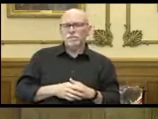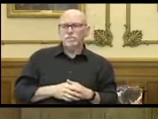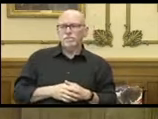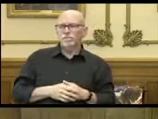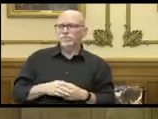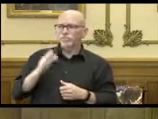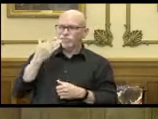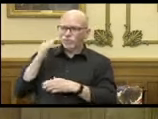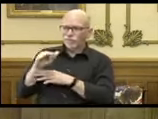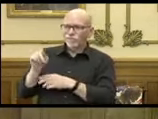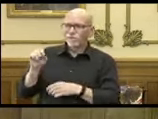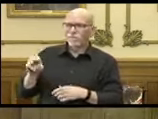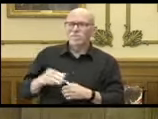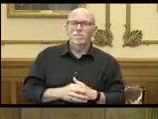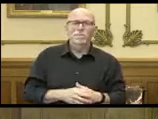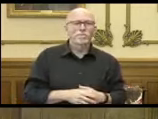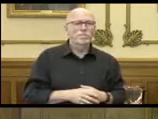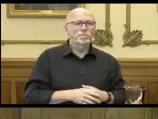Afternoon, Tom.